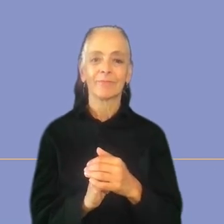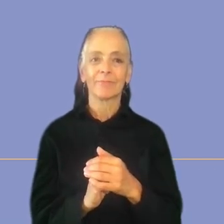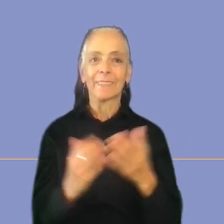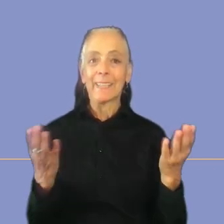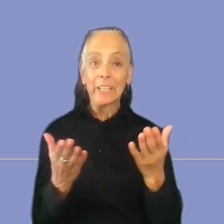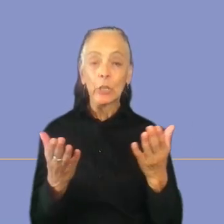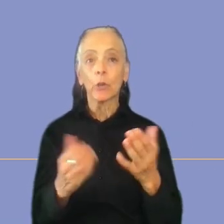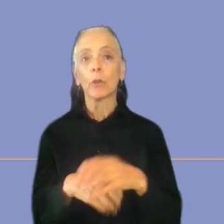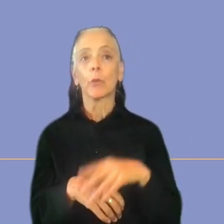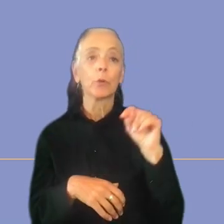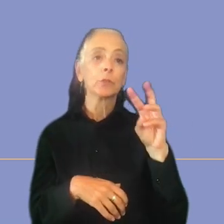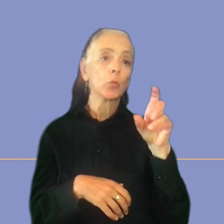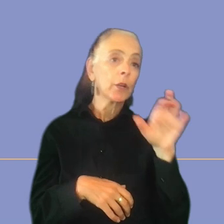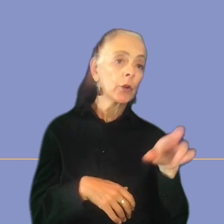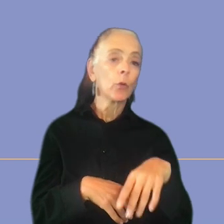LinkedIn.